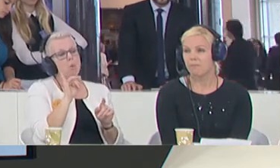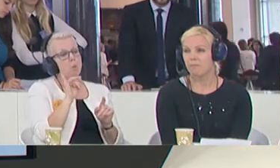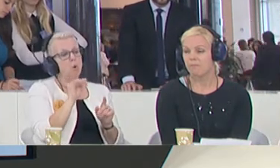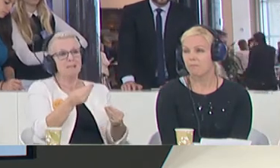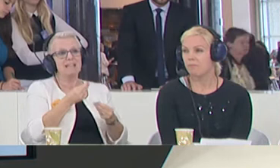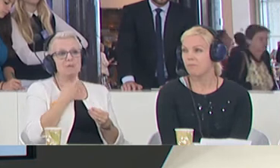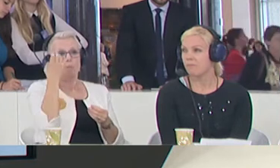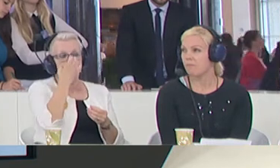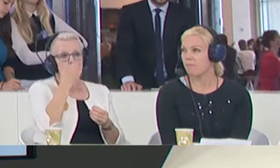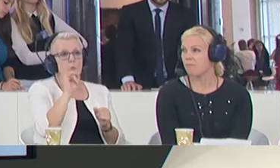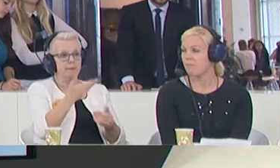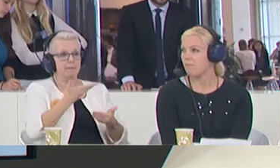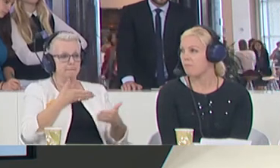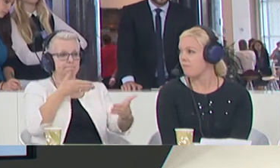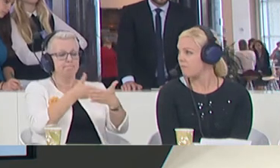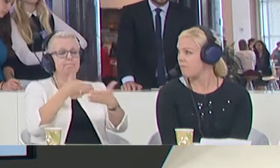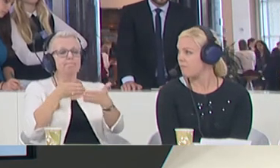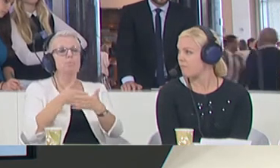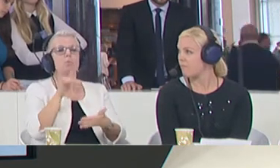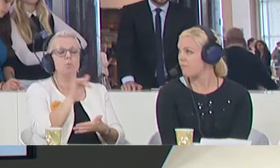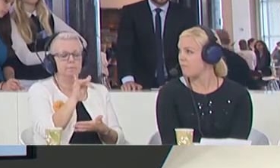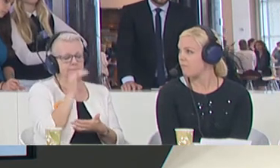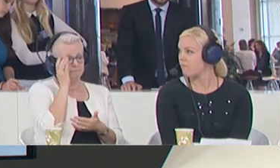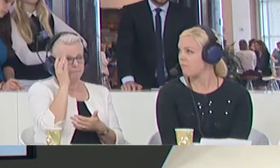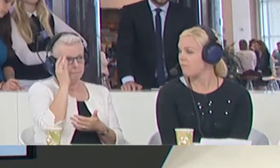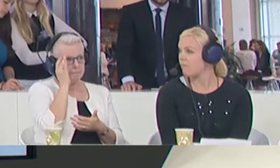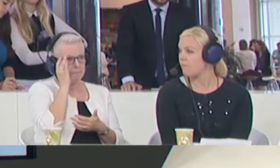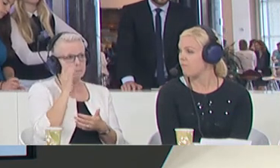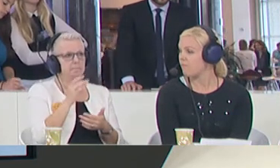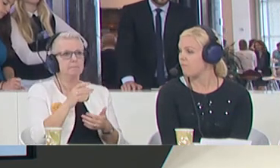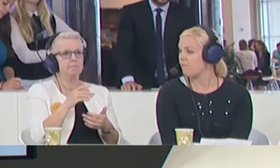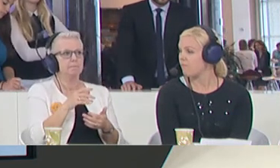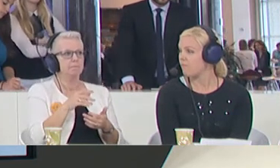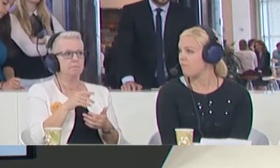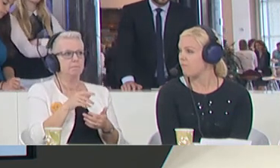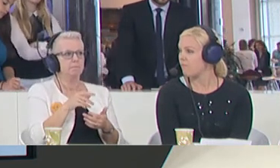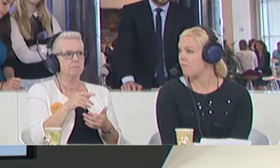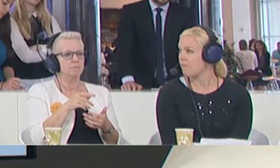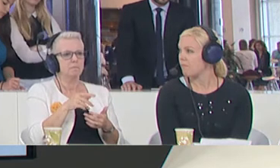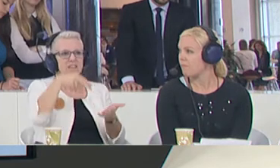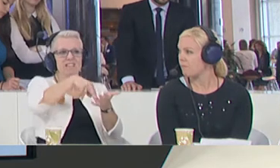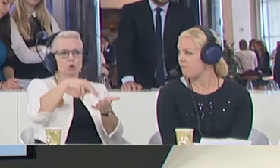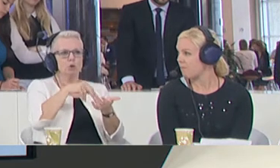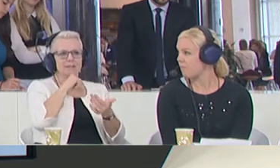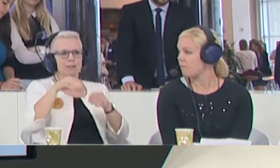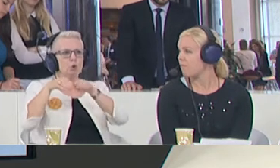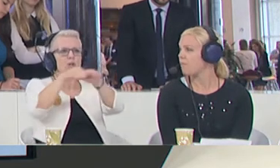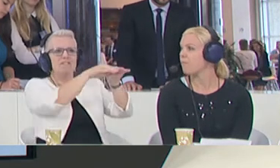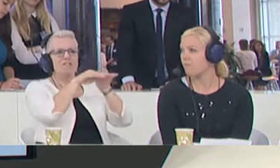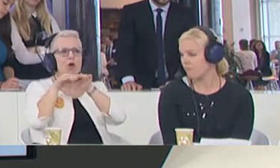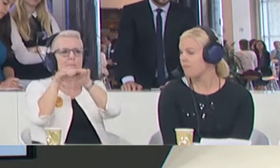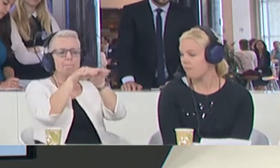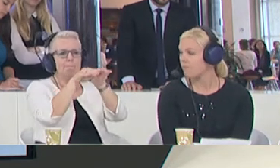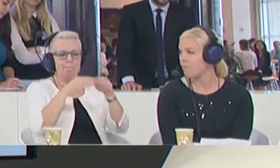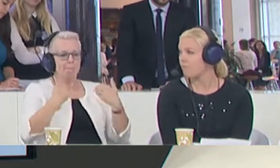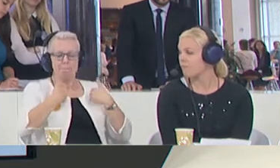problems and obstacles is the fact that the status is not uniform and that people do not